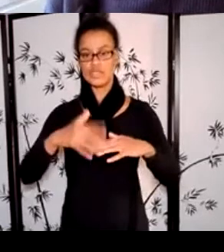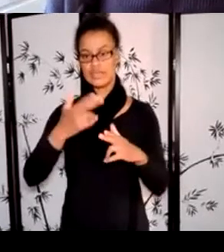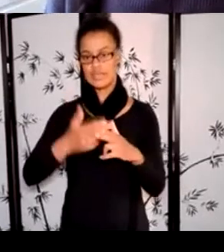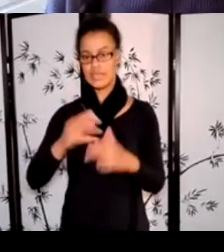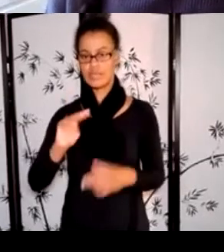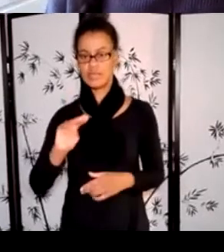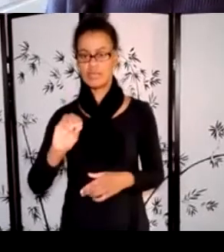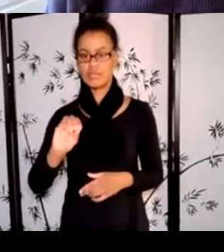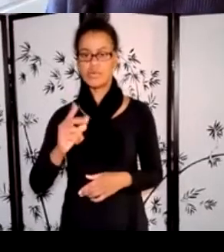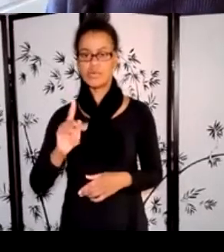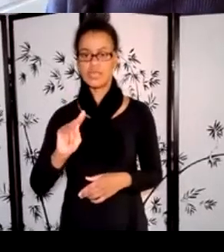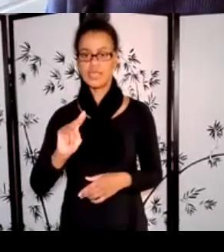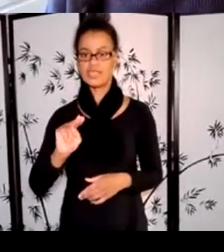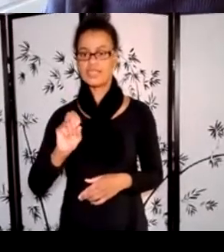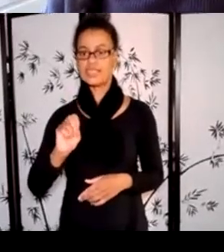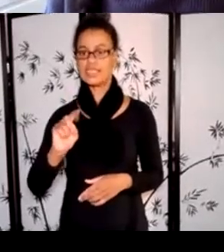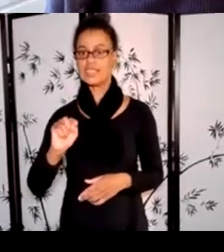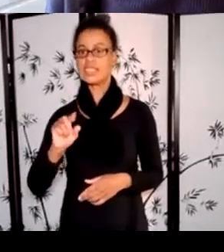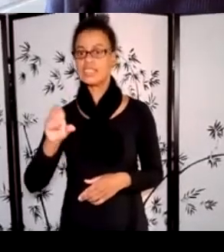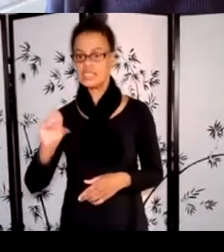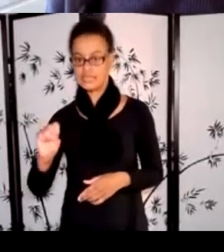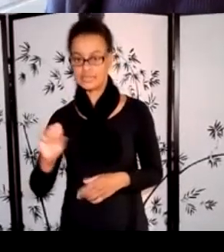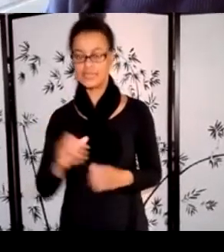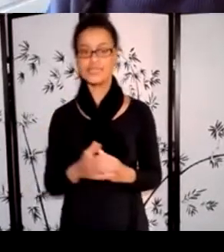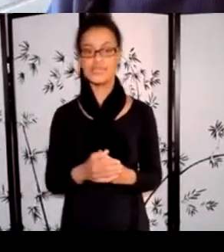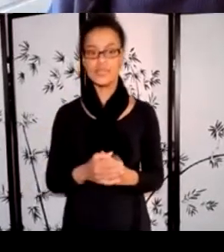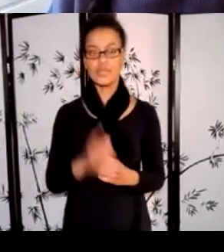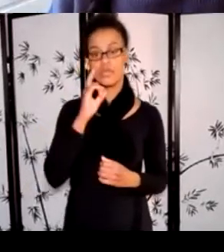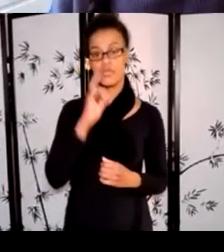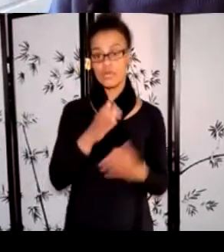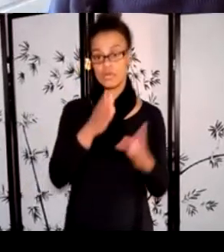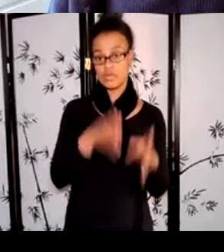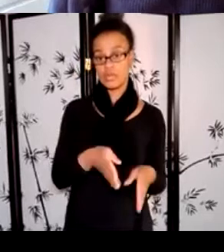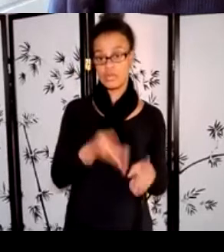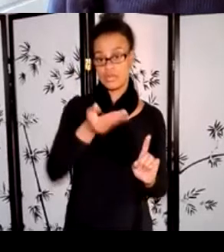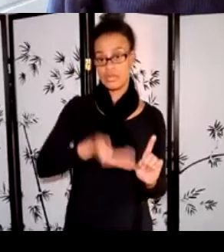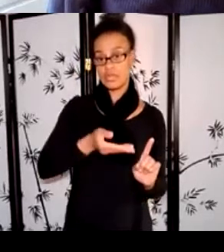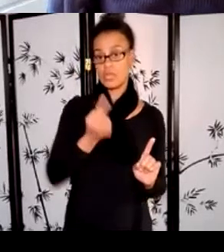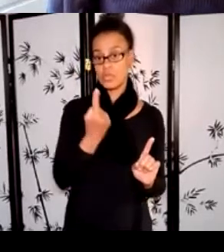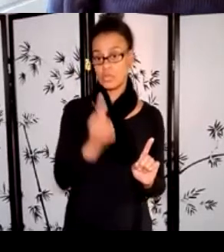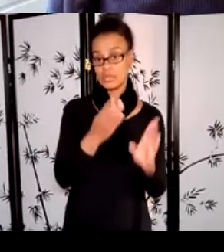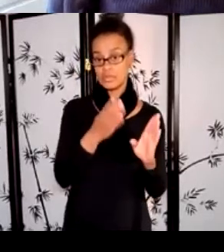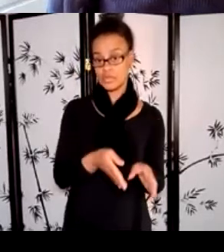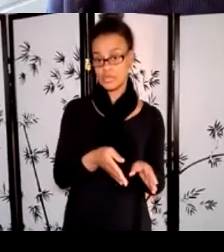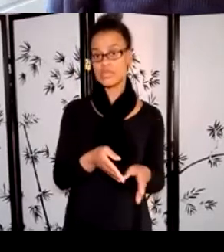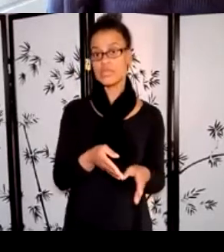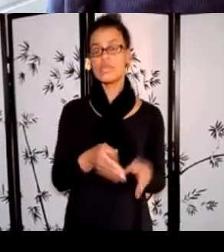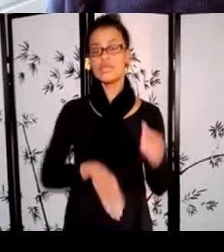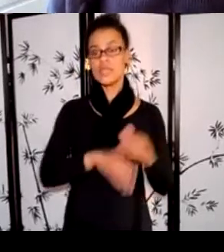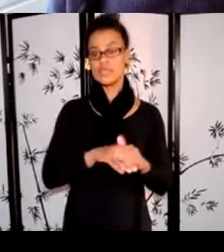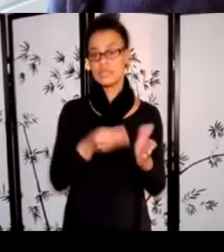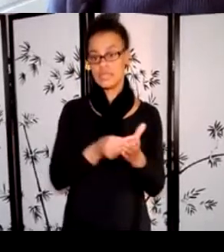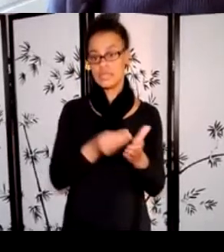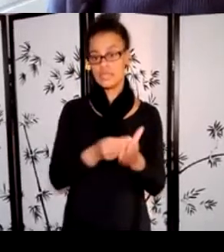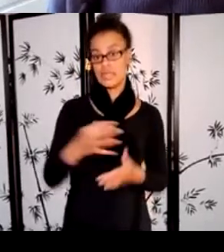,000 to put towards their project, while an artist collective may apply for up to $20,000. The total pool of funding available